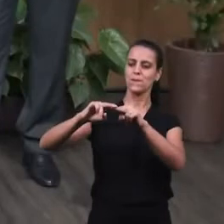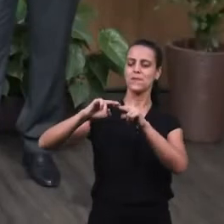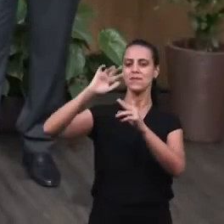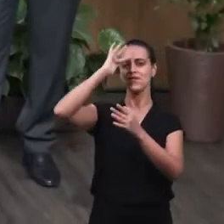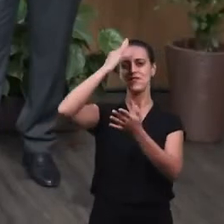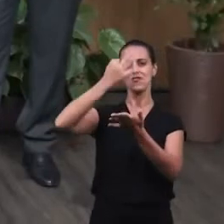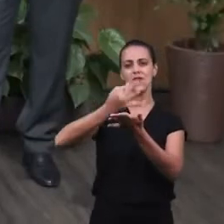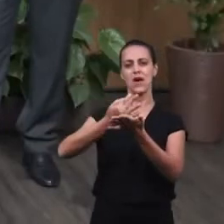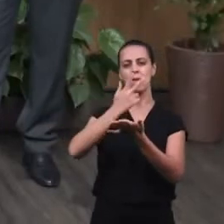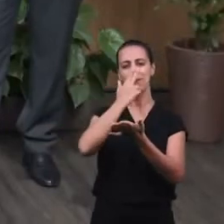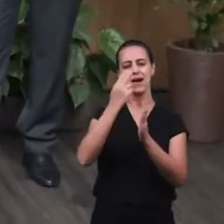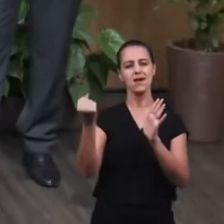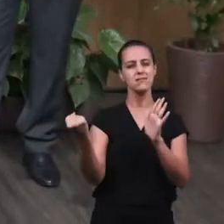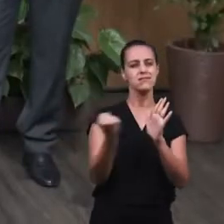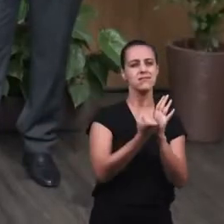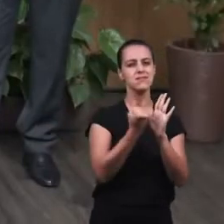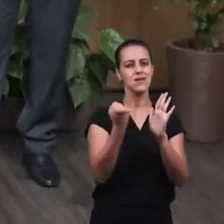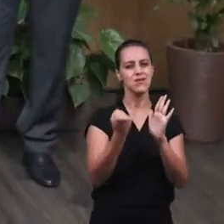It is a seal.